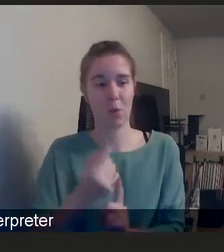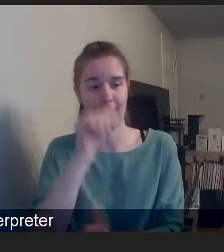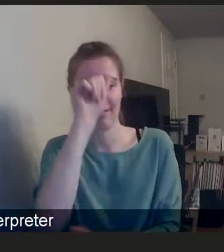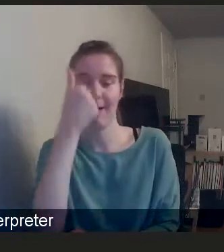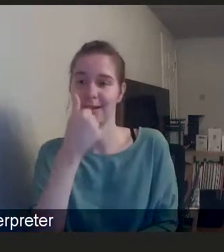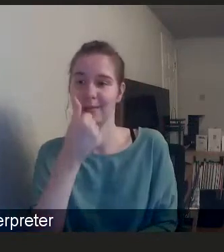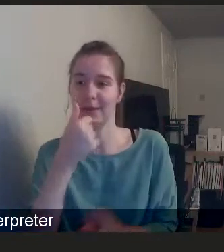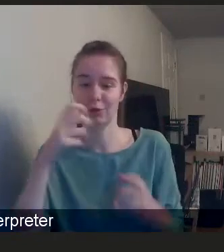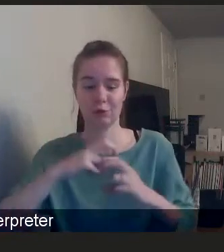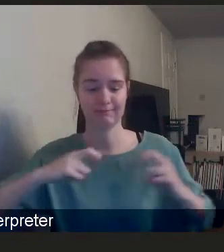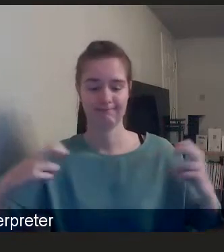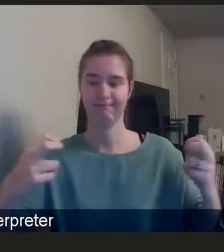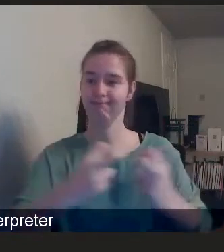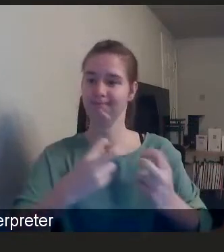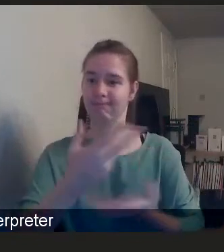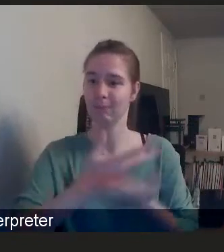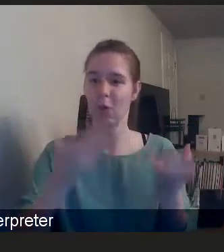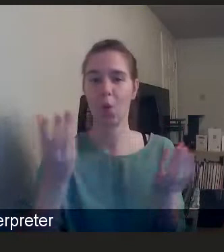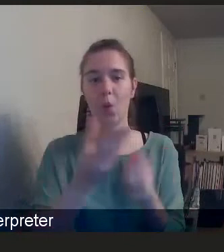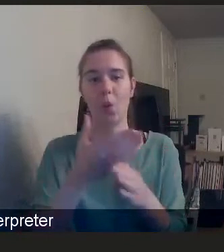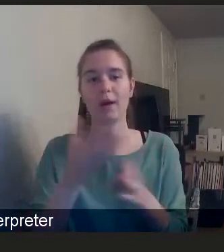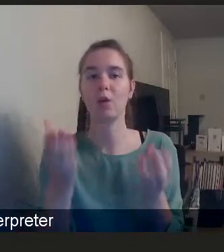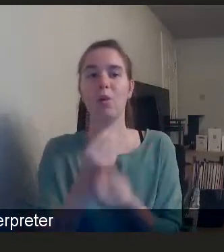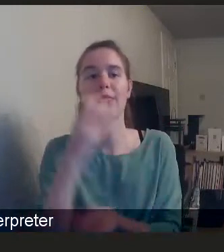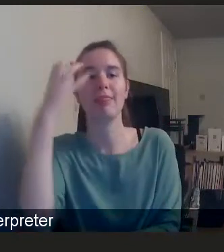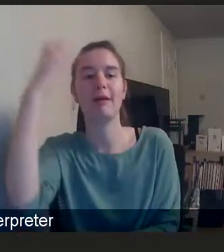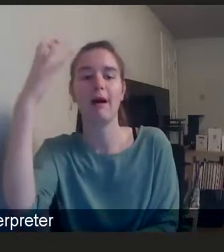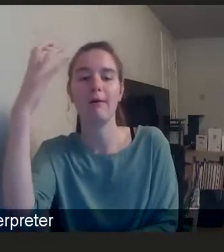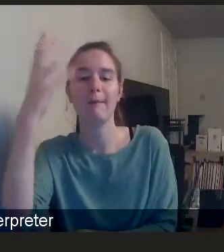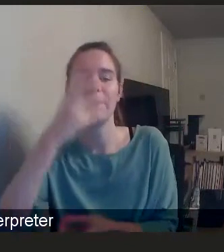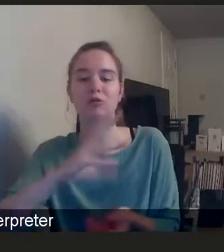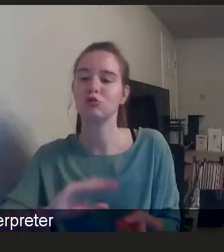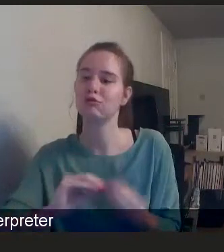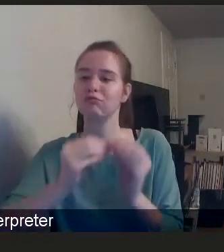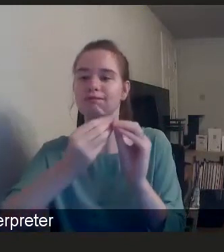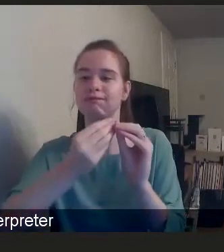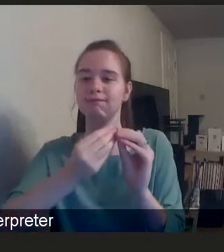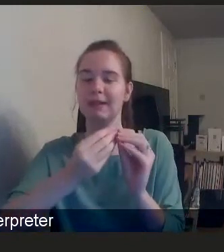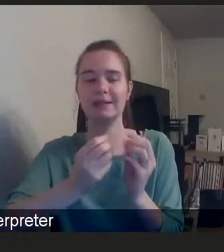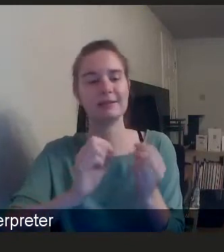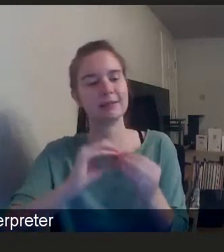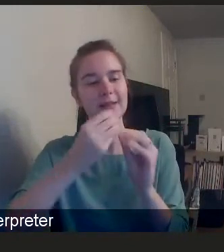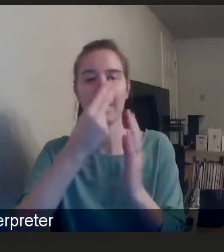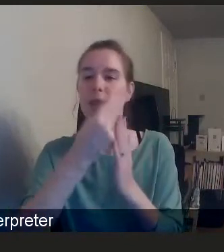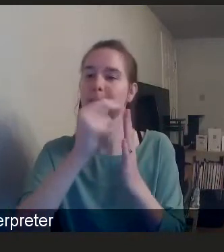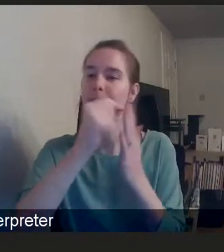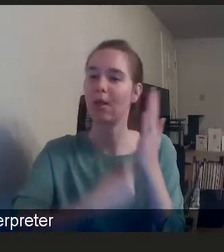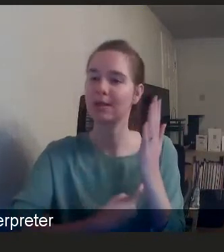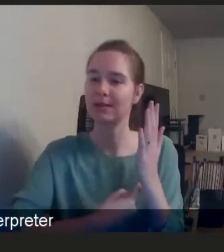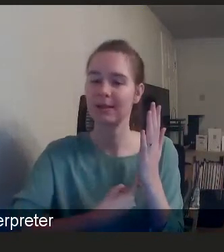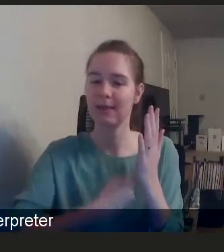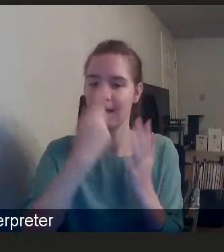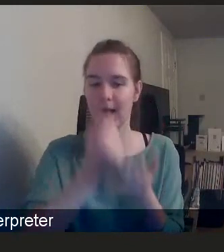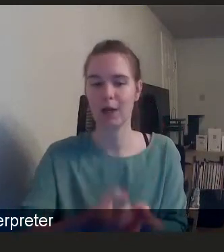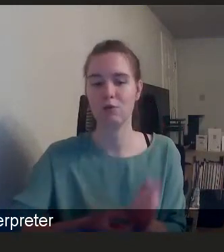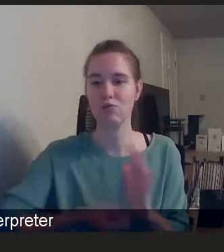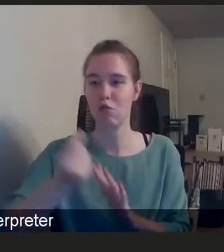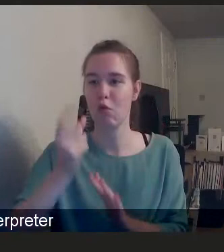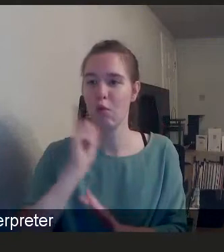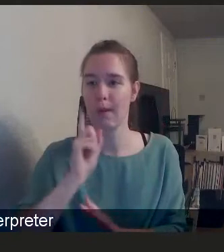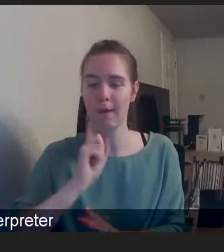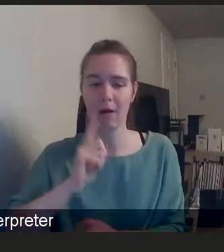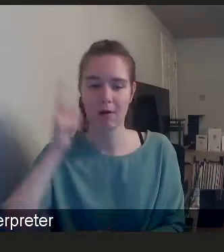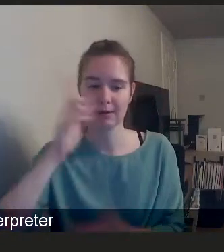the table, working with government to shape and design some of the policy that actually makes a difference for our women and our girls. Again, based on our